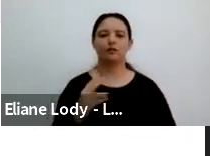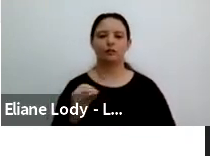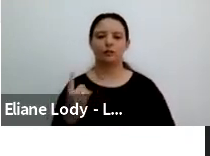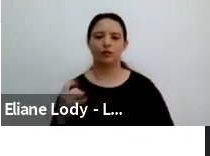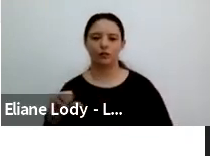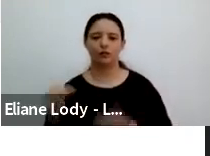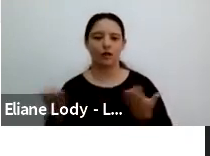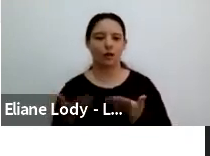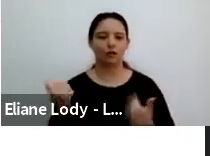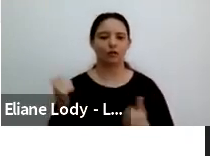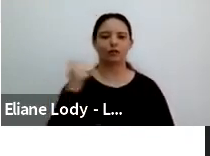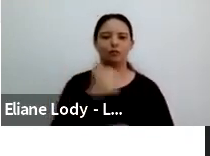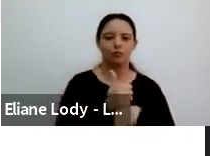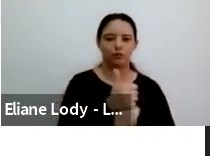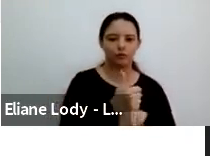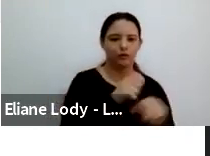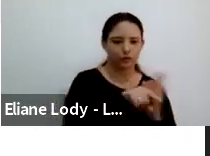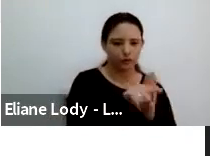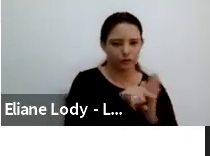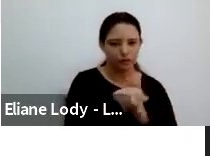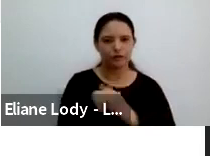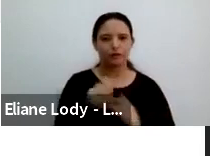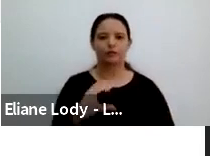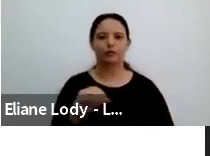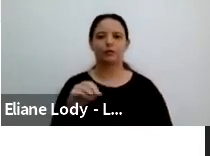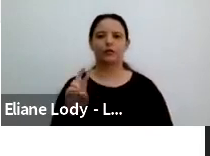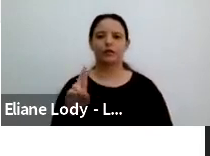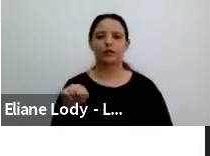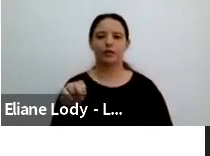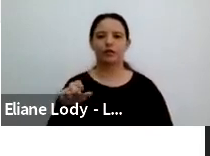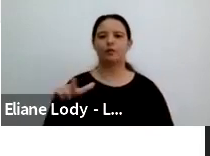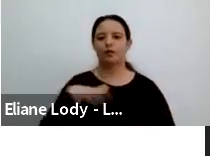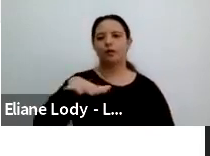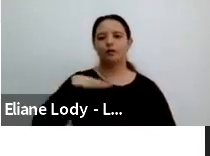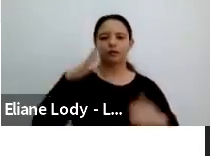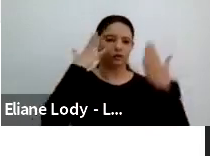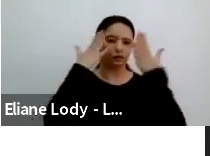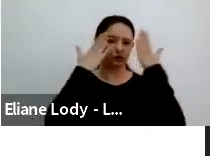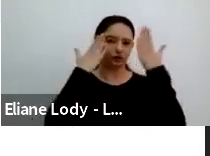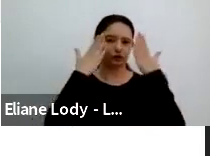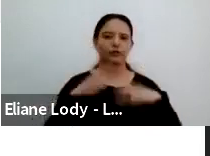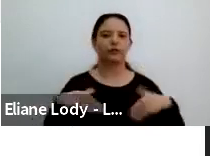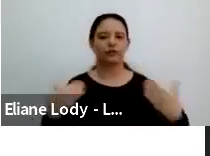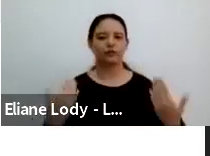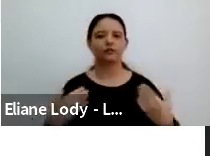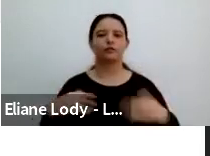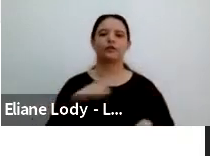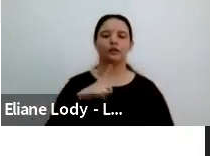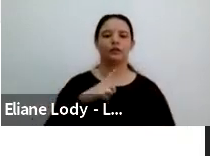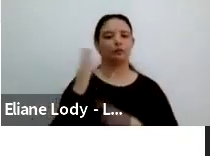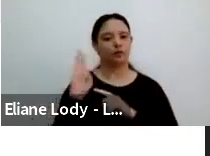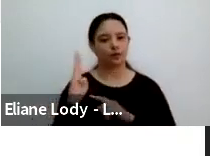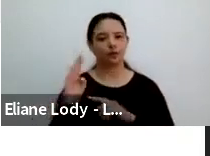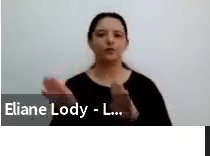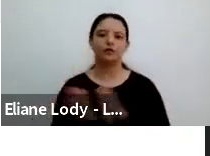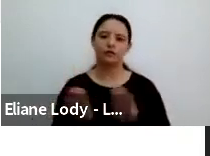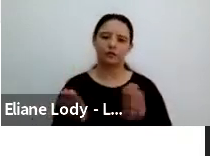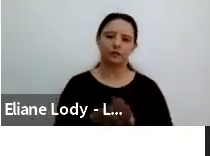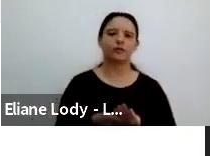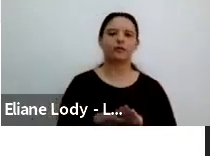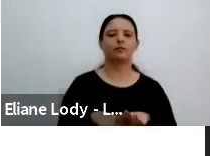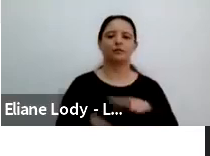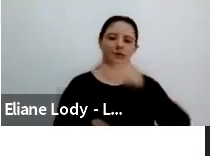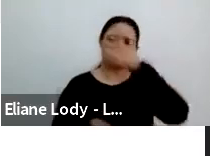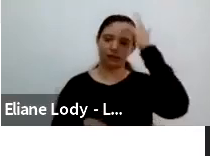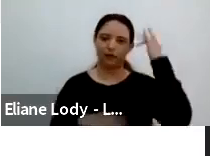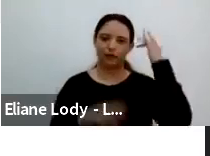Cornell. So my research on her becoming a biologist and now a psychologist draws on life history, semi structured and stimulated